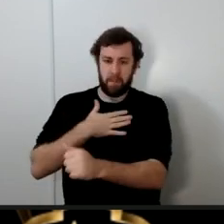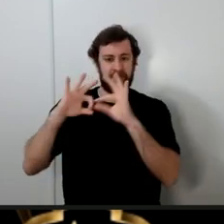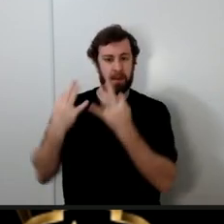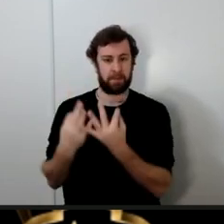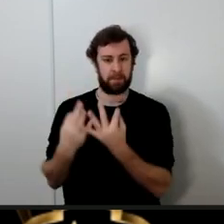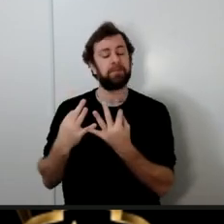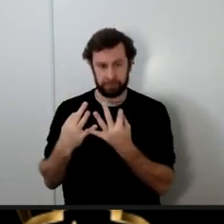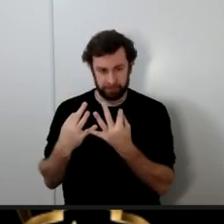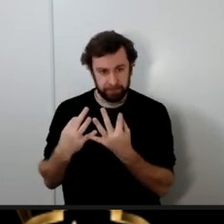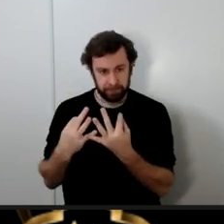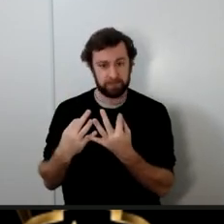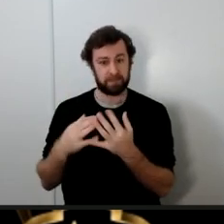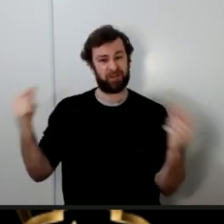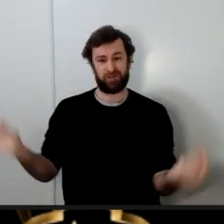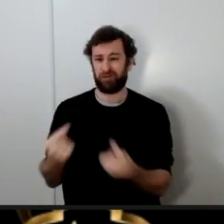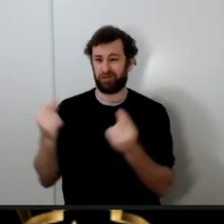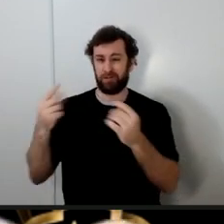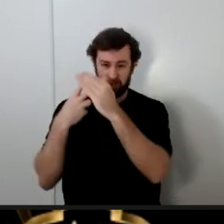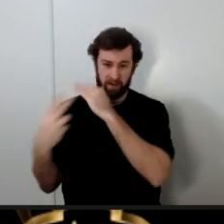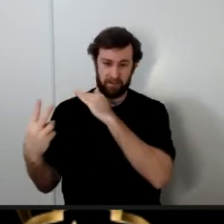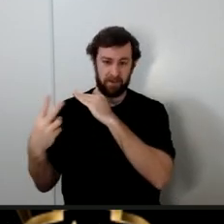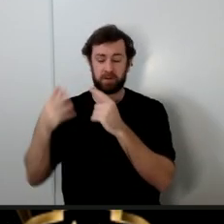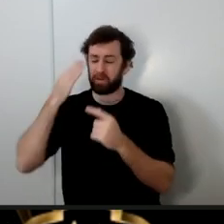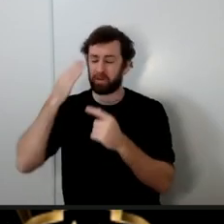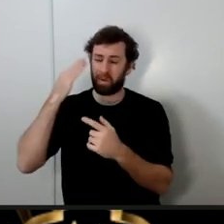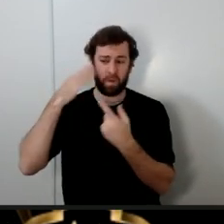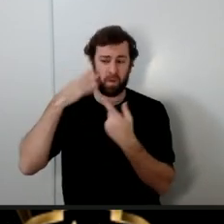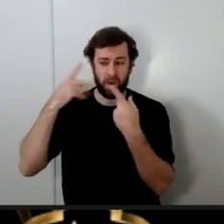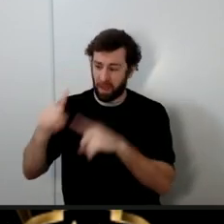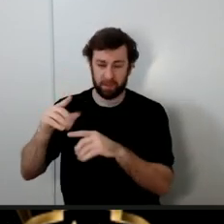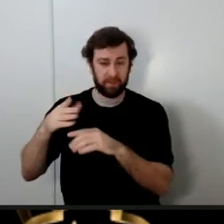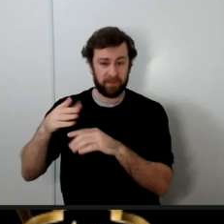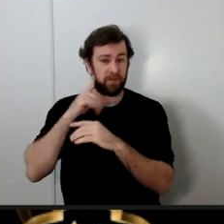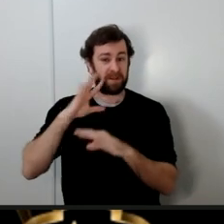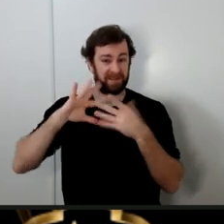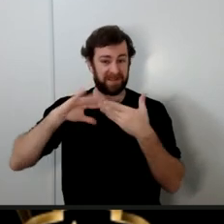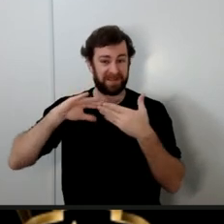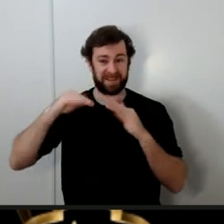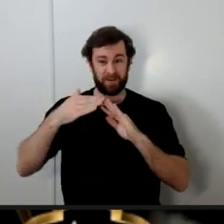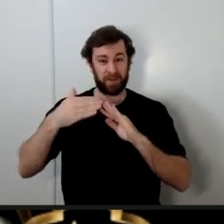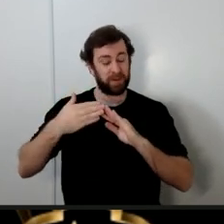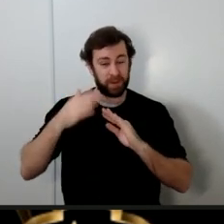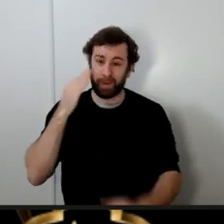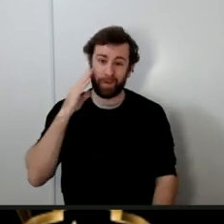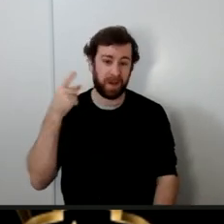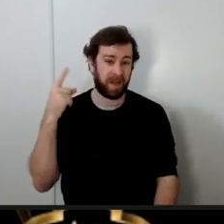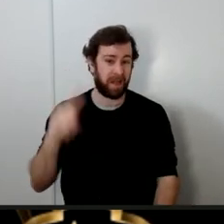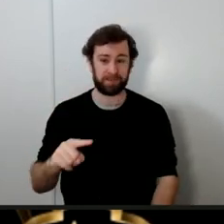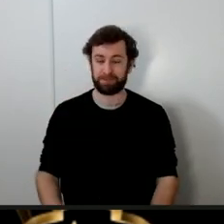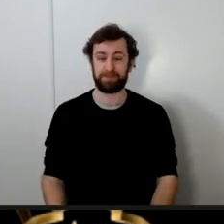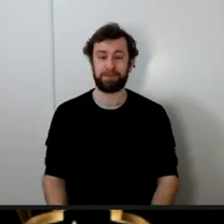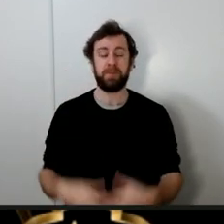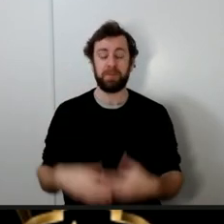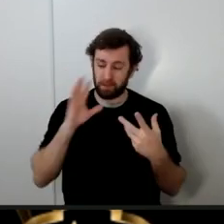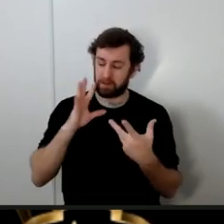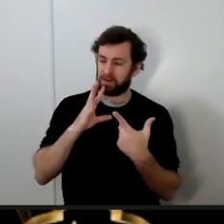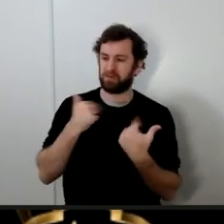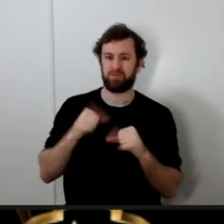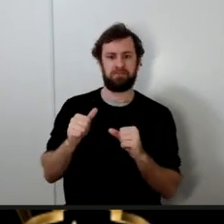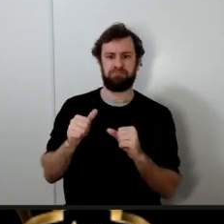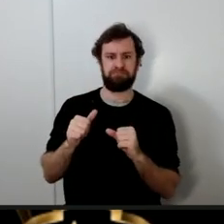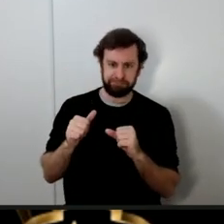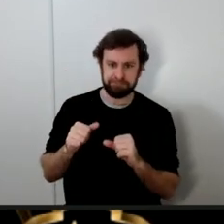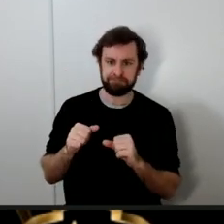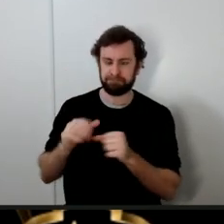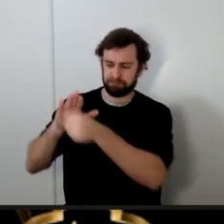deeply to know what would happen to his Ummah and how they would conspire against his own family